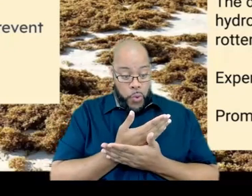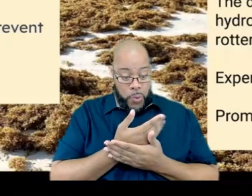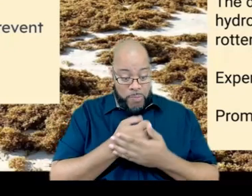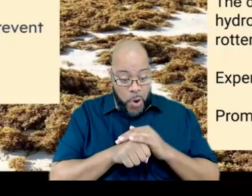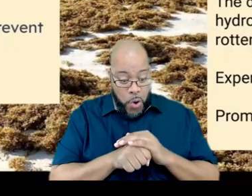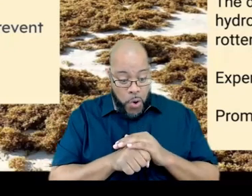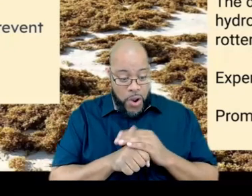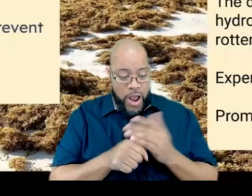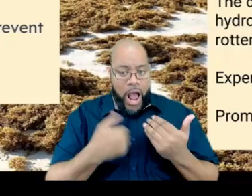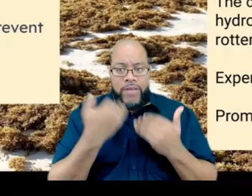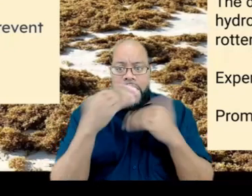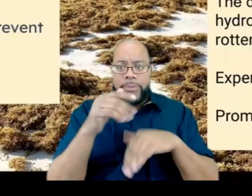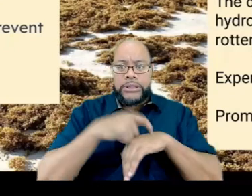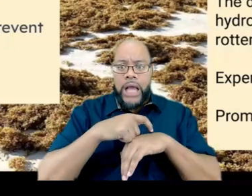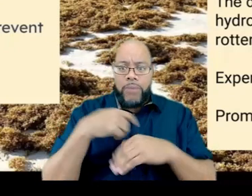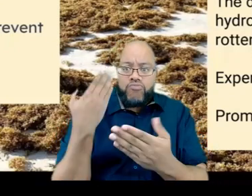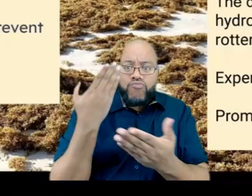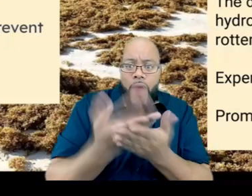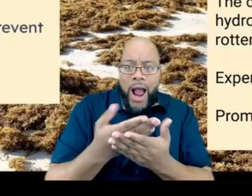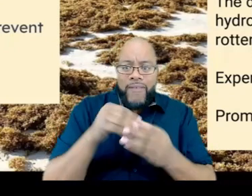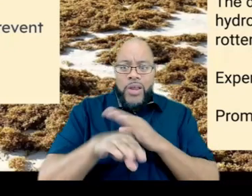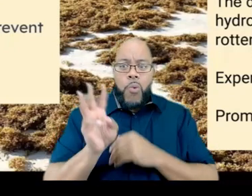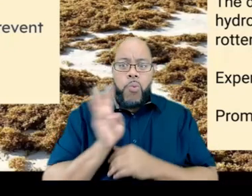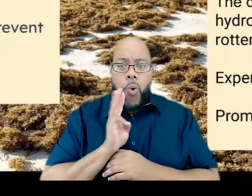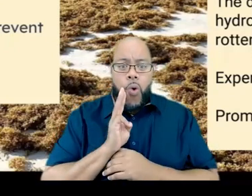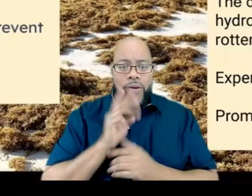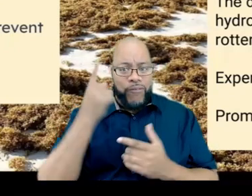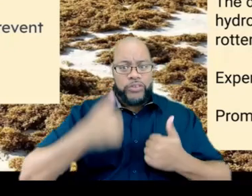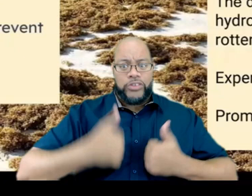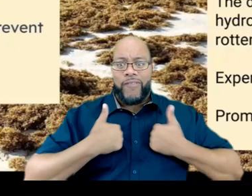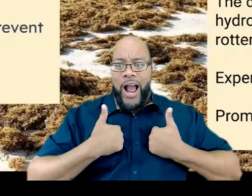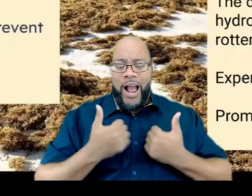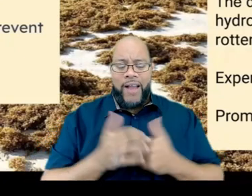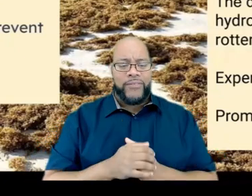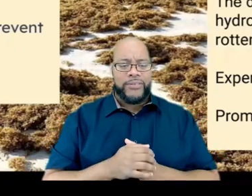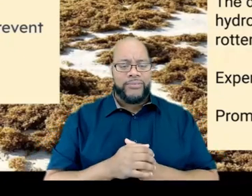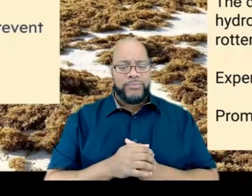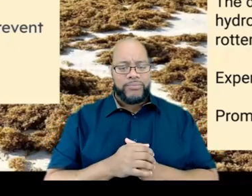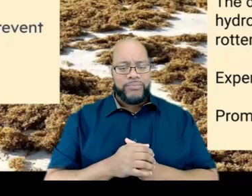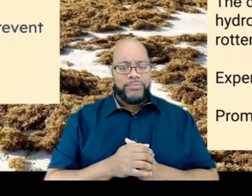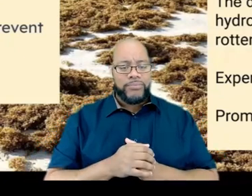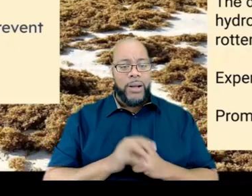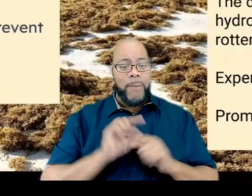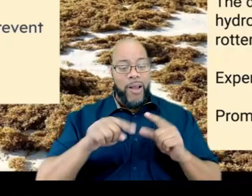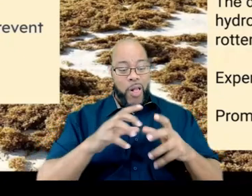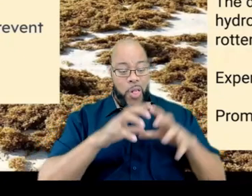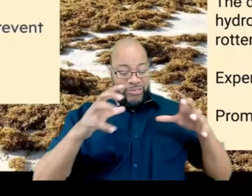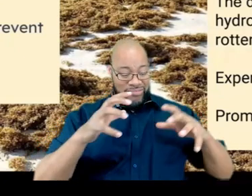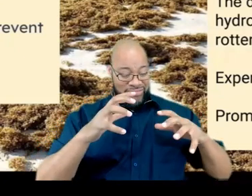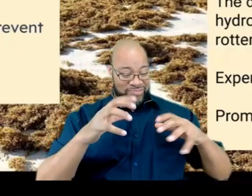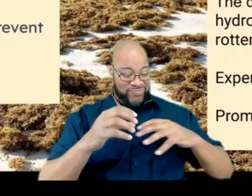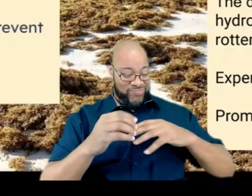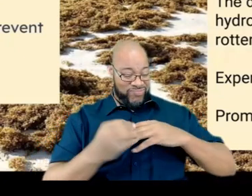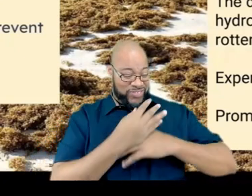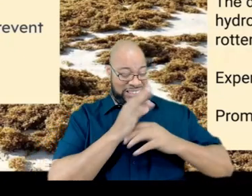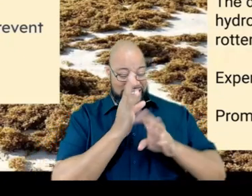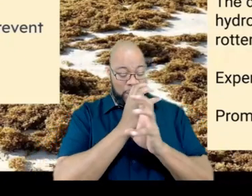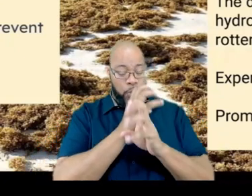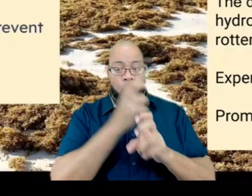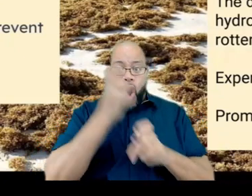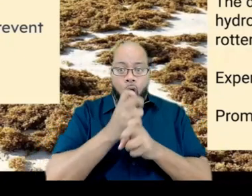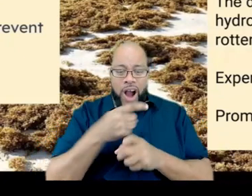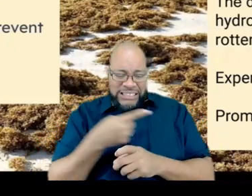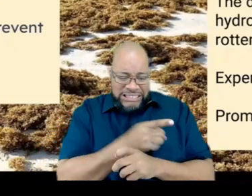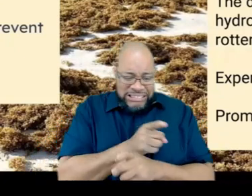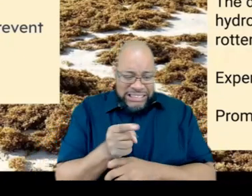a certain amount of time to make it to the ocean to survive. But with these large mats of Sargasm, it's hard for the turtles to get